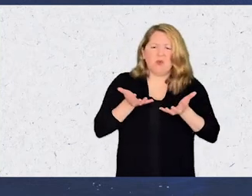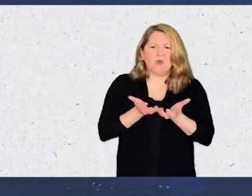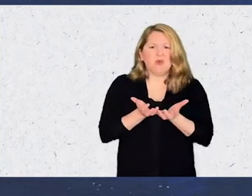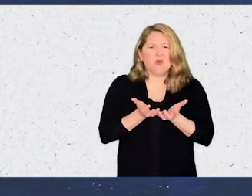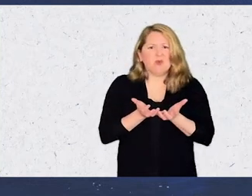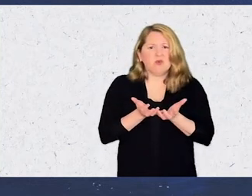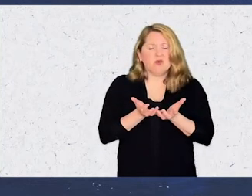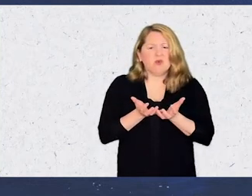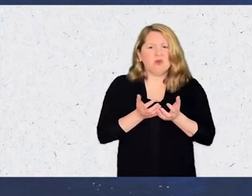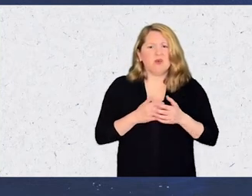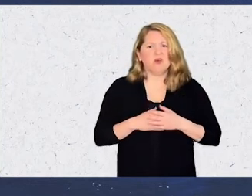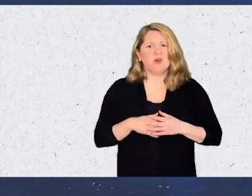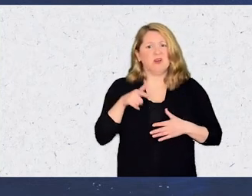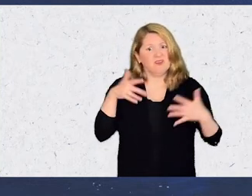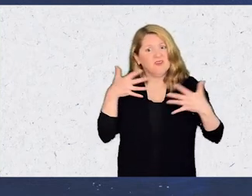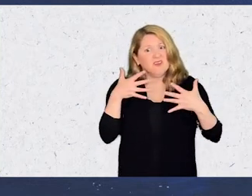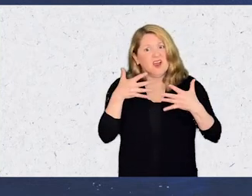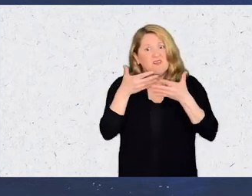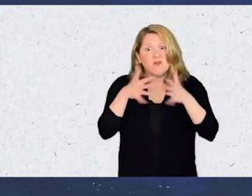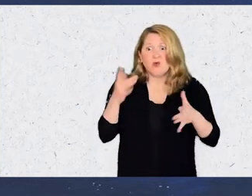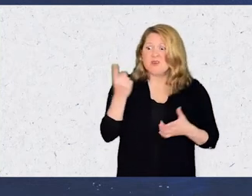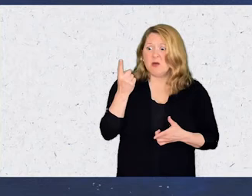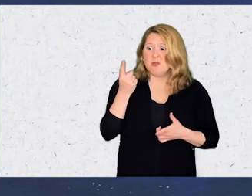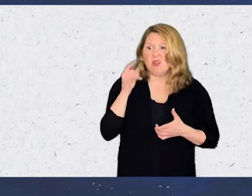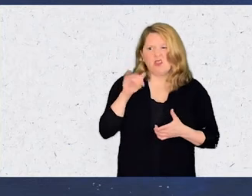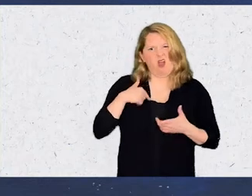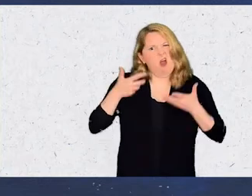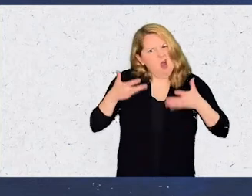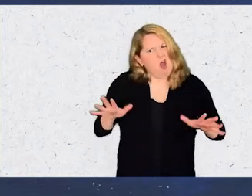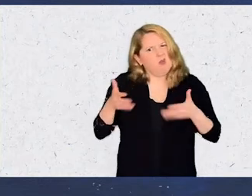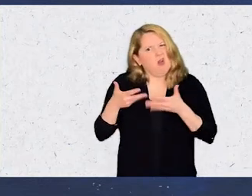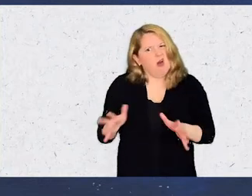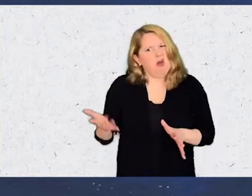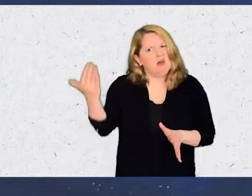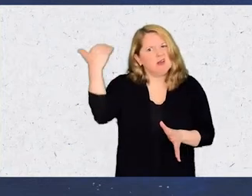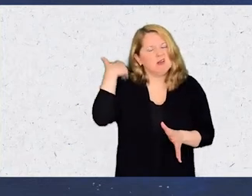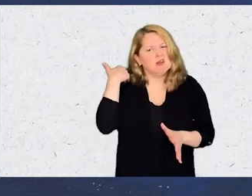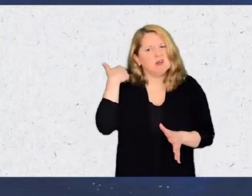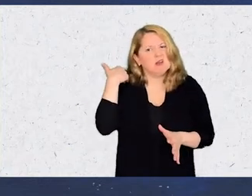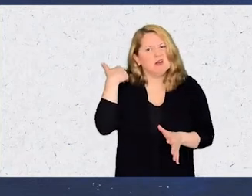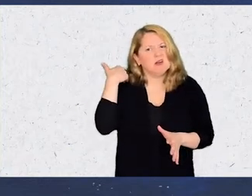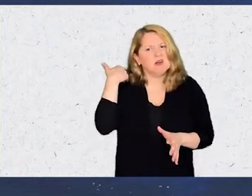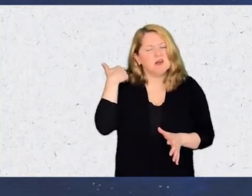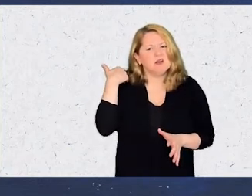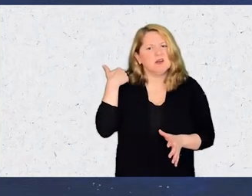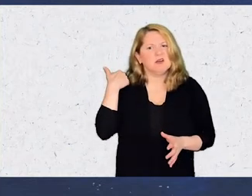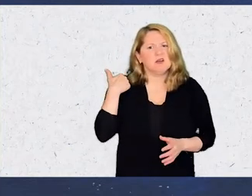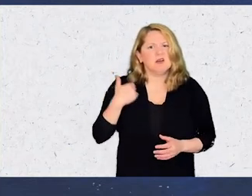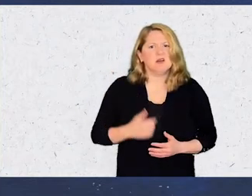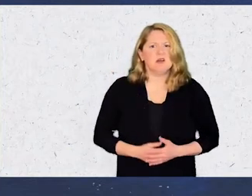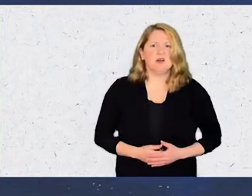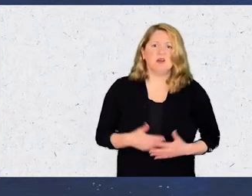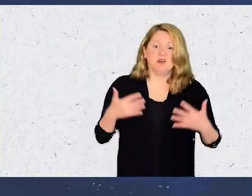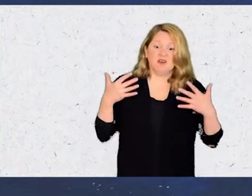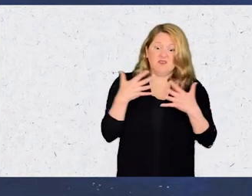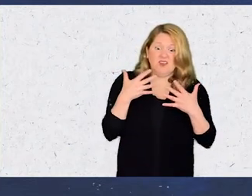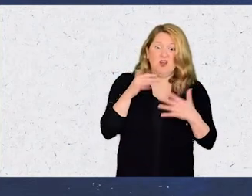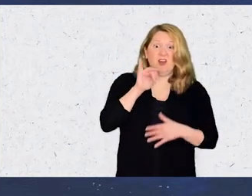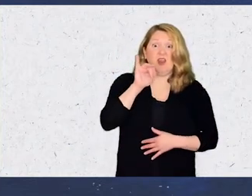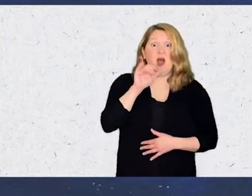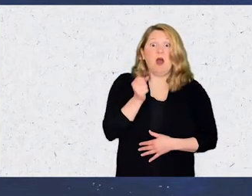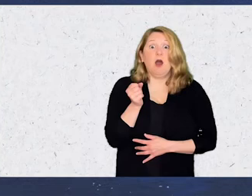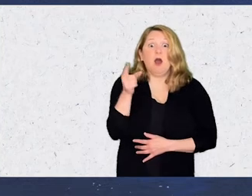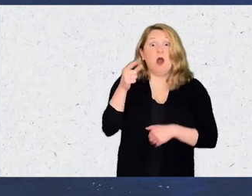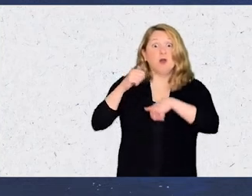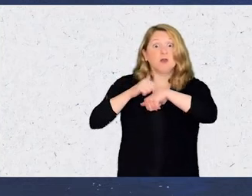The fear of losing what has already been lost. Fear is tossing pebbles